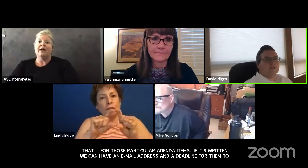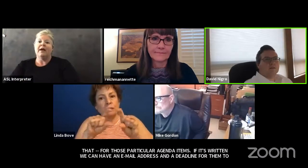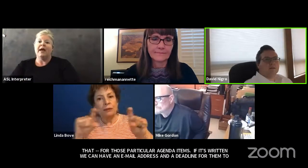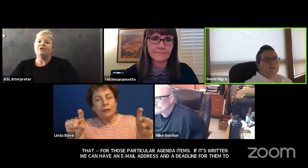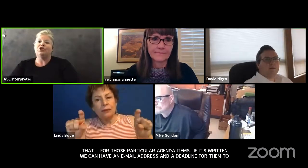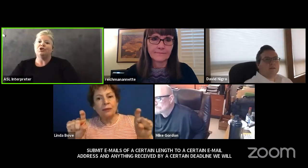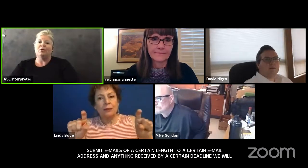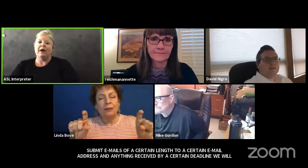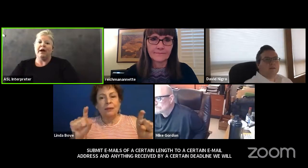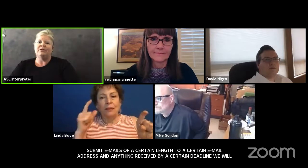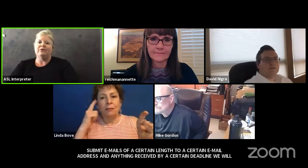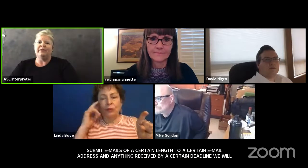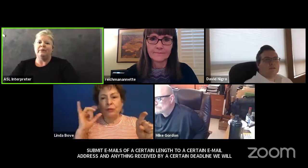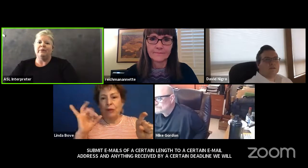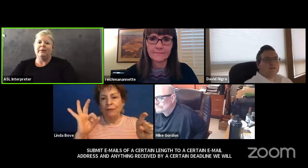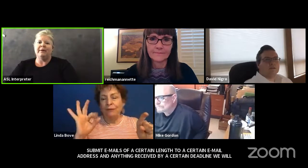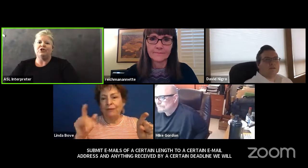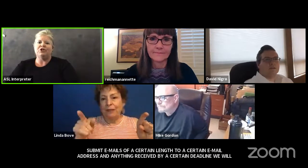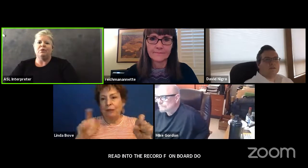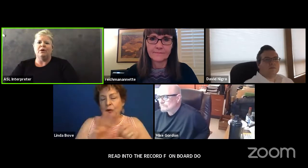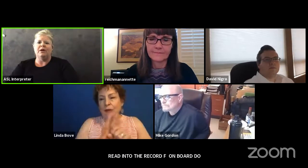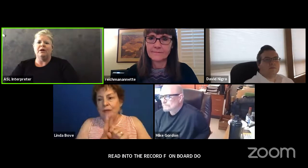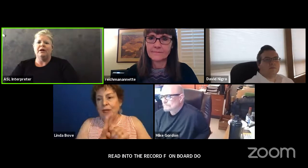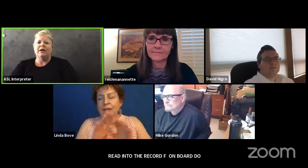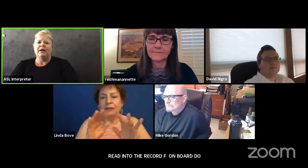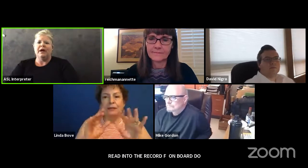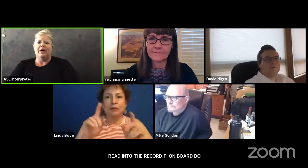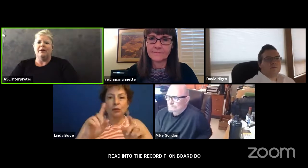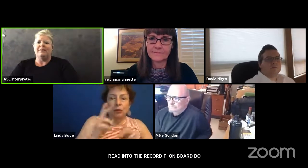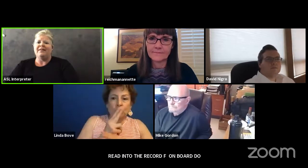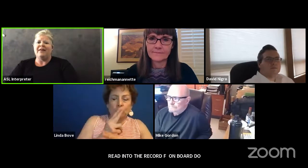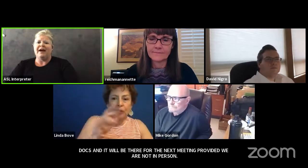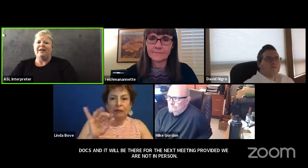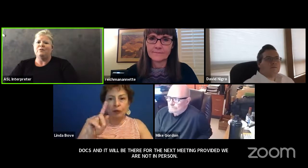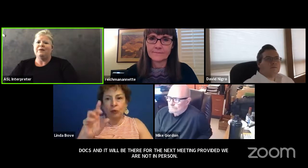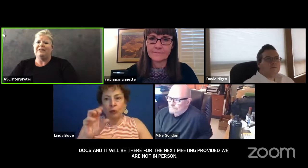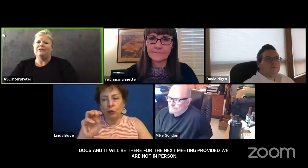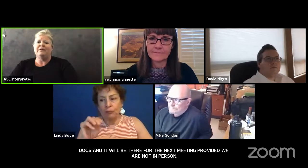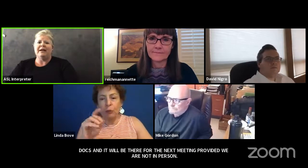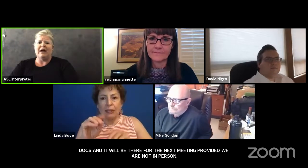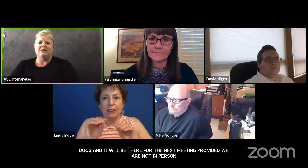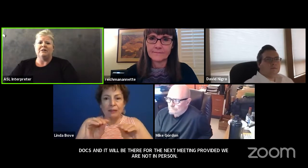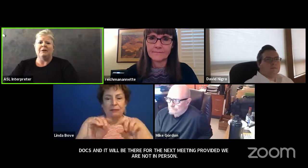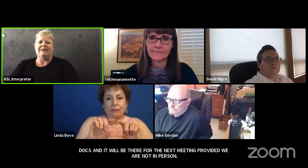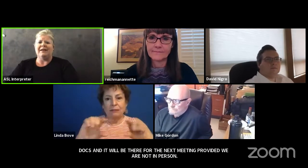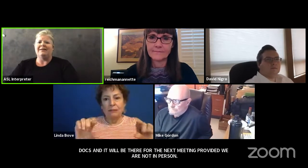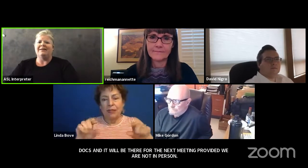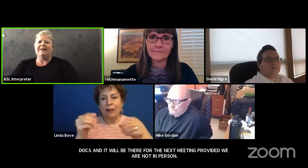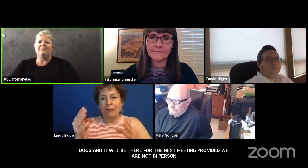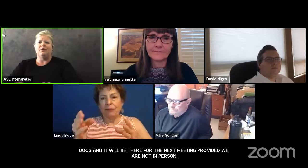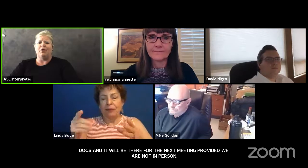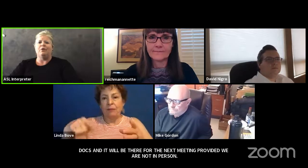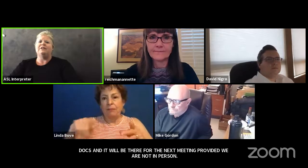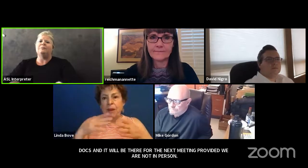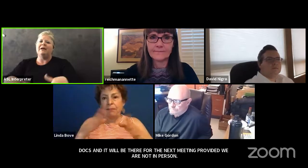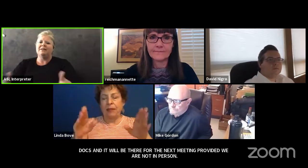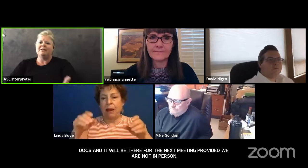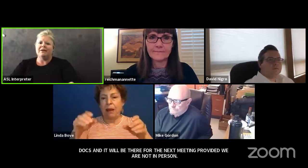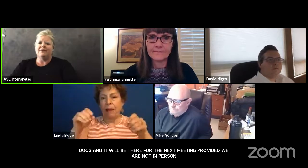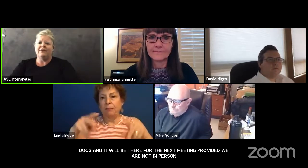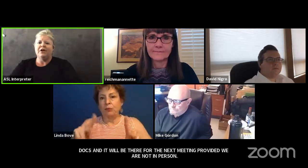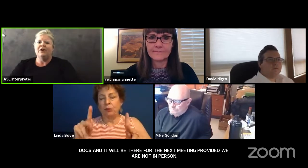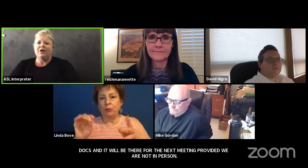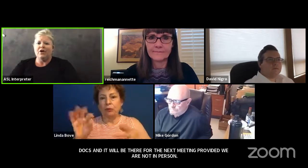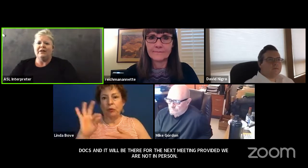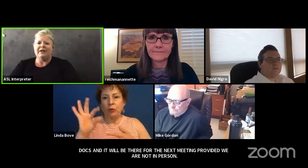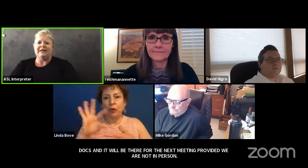and and sure absolutely we want to make sure um that we do an announcement and let them know it's because